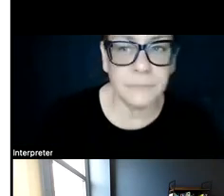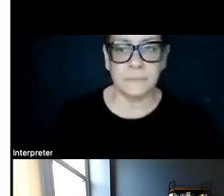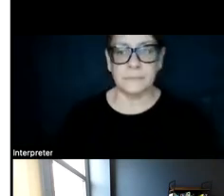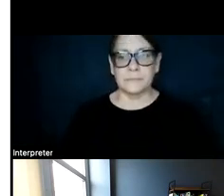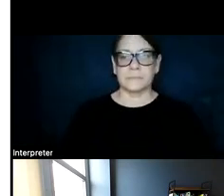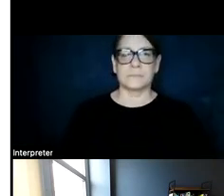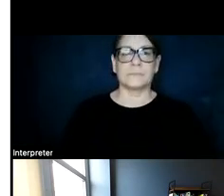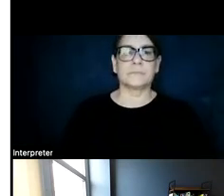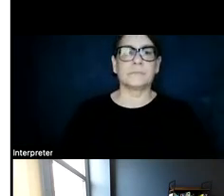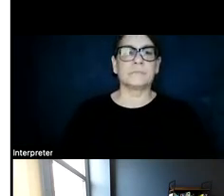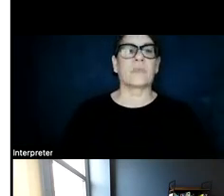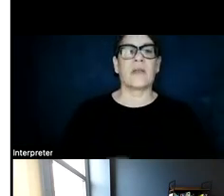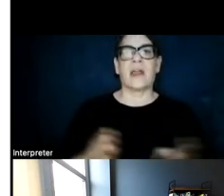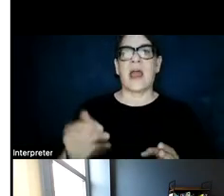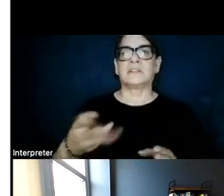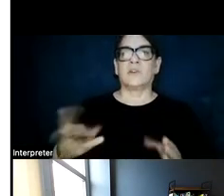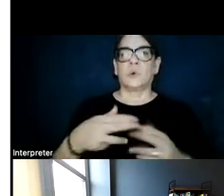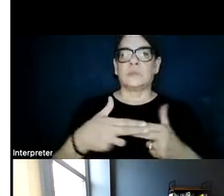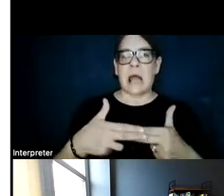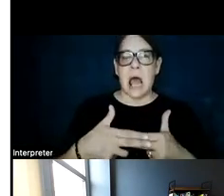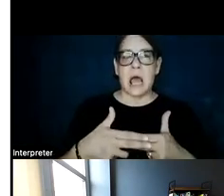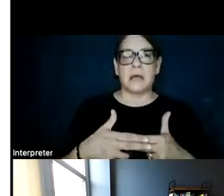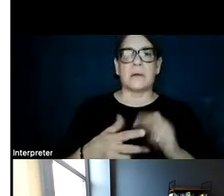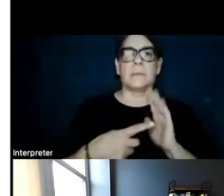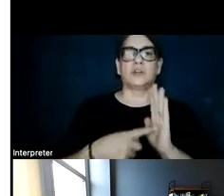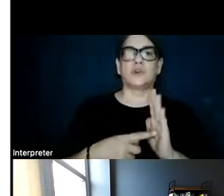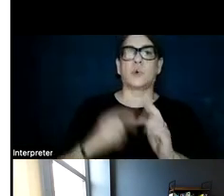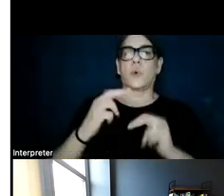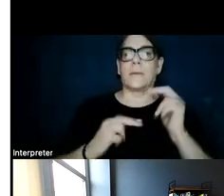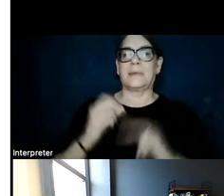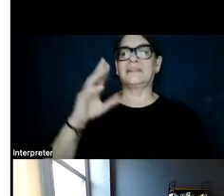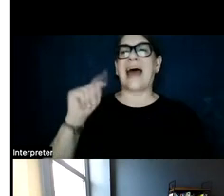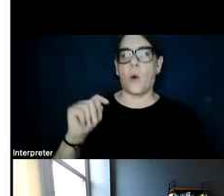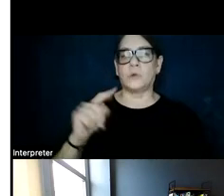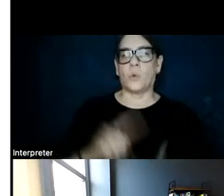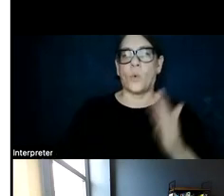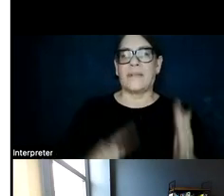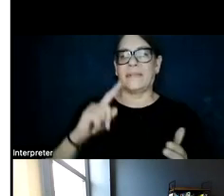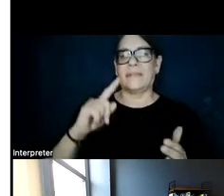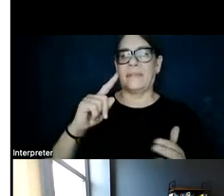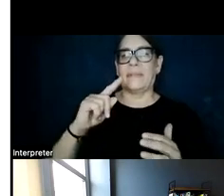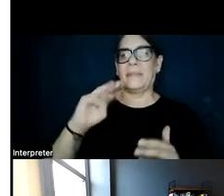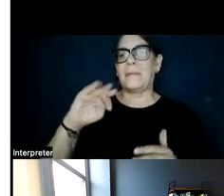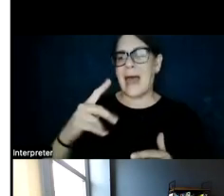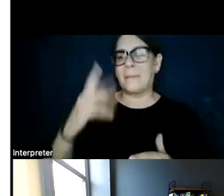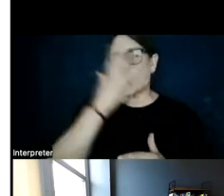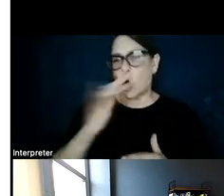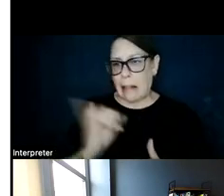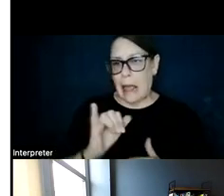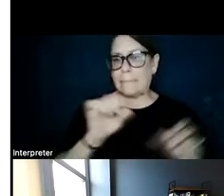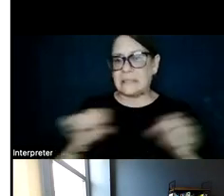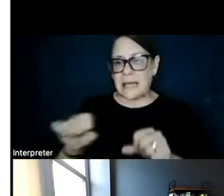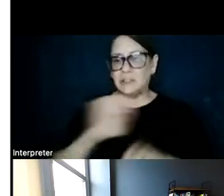Okay, so the next few slides, I'm going to show the build-out, what these maps look like, what our potential energy